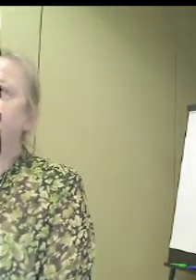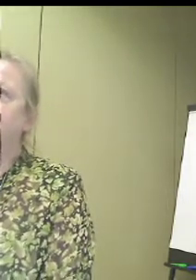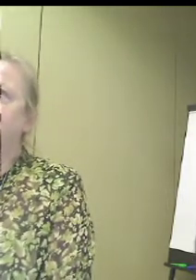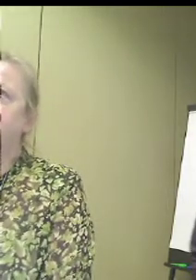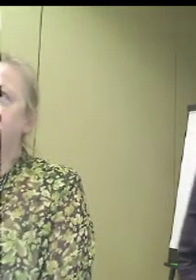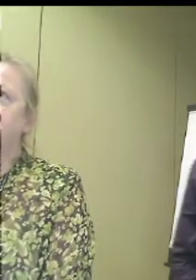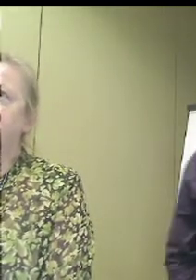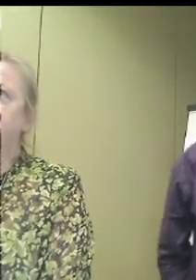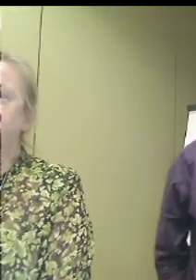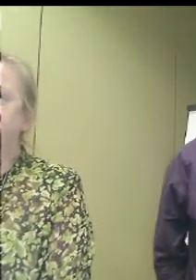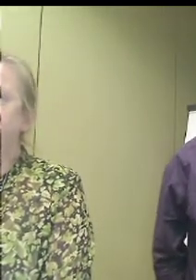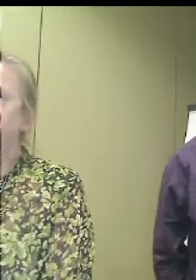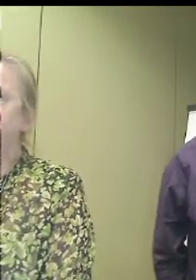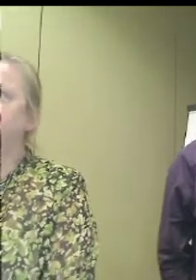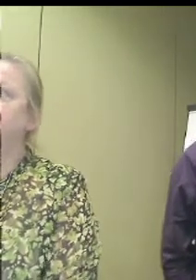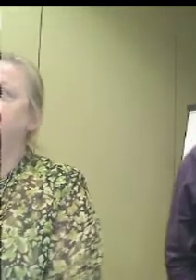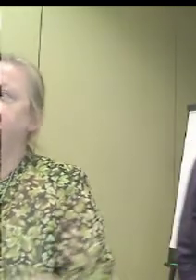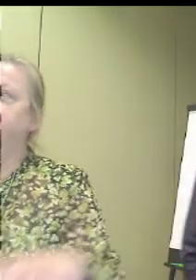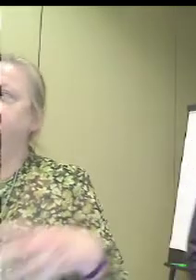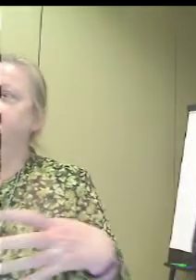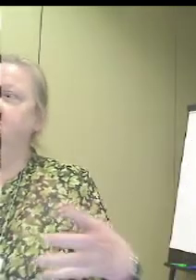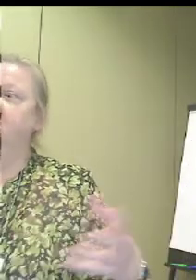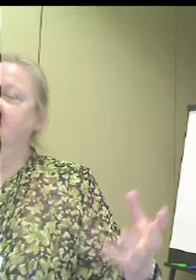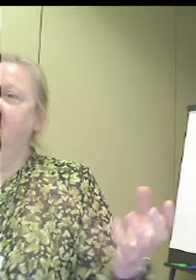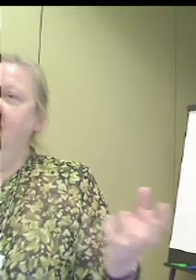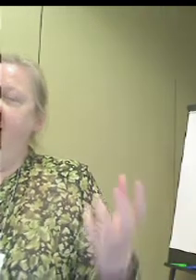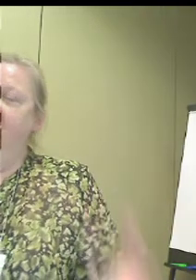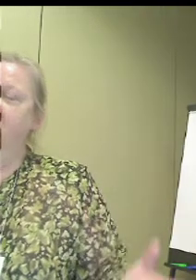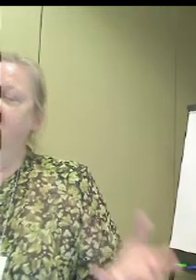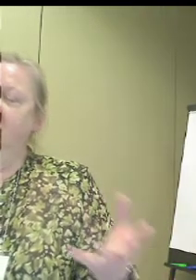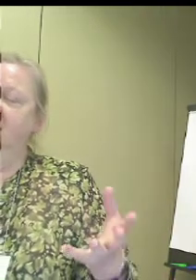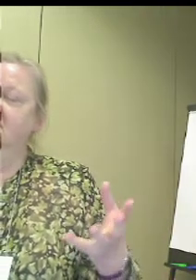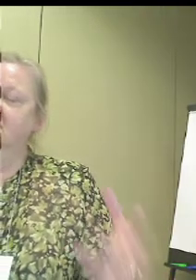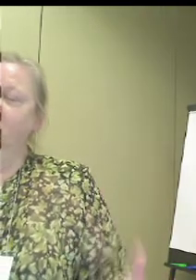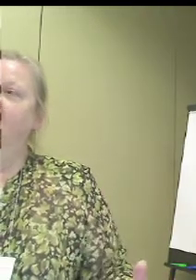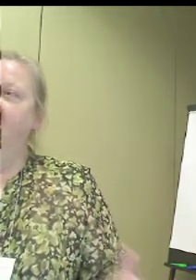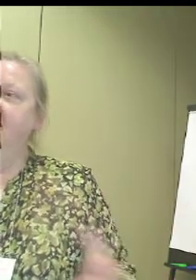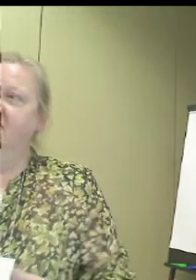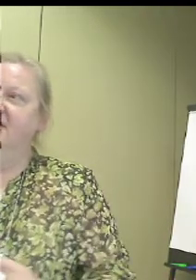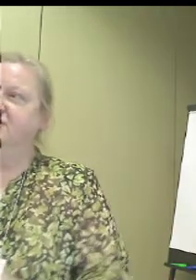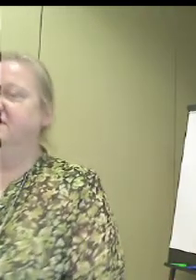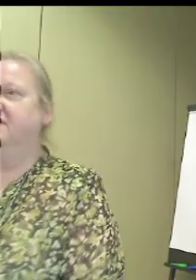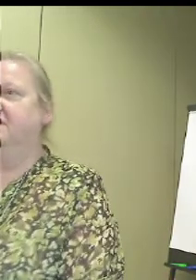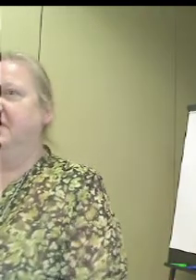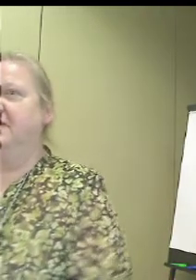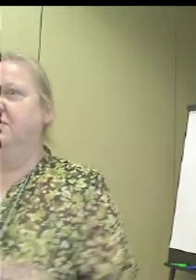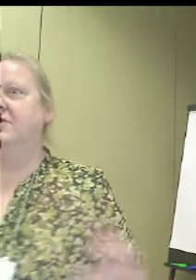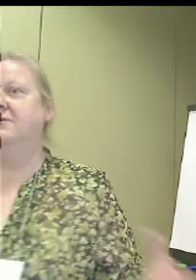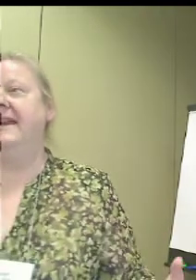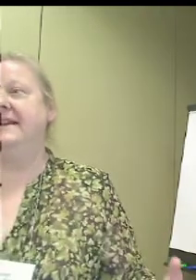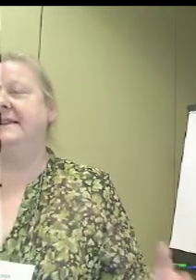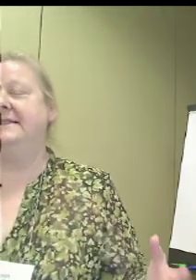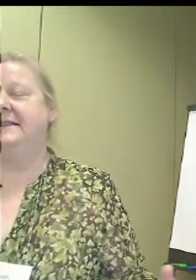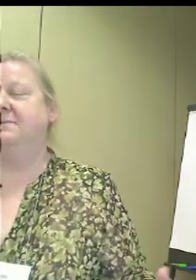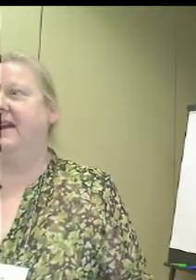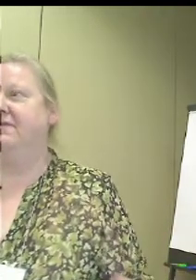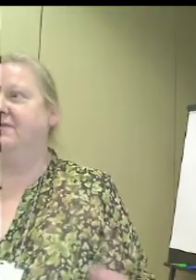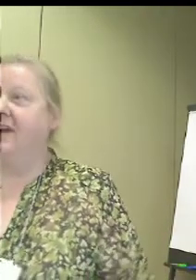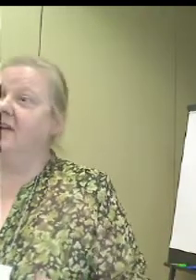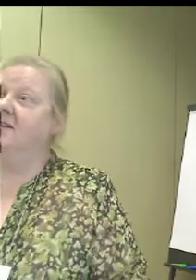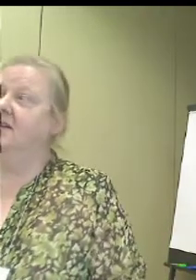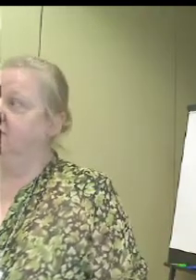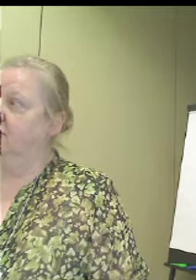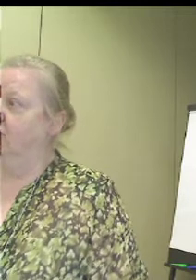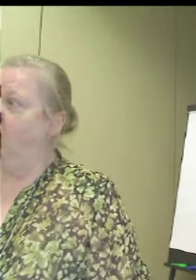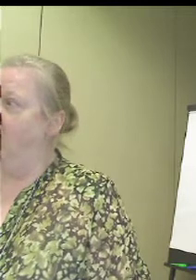the technological potential to help a wide range of different people who may seem